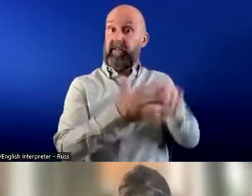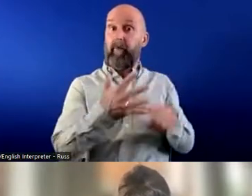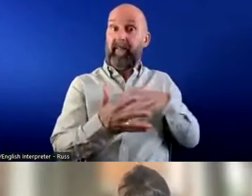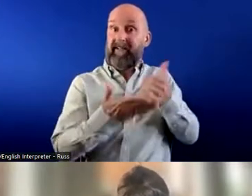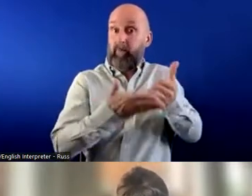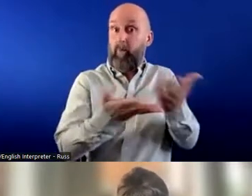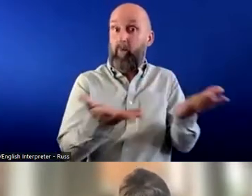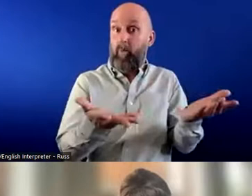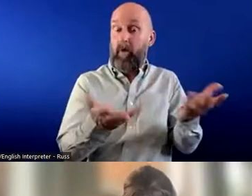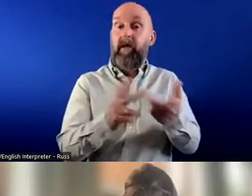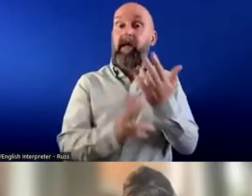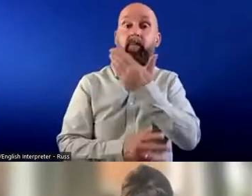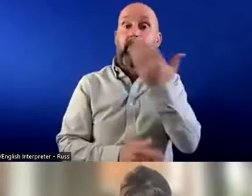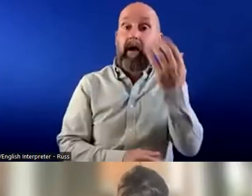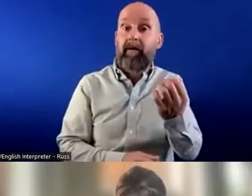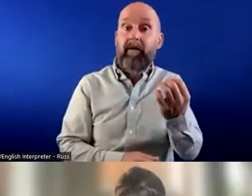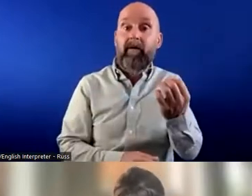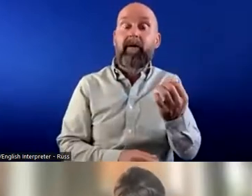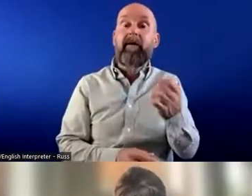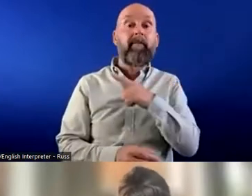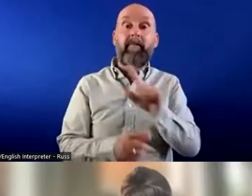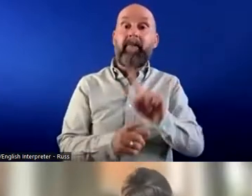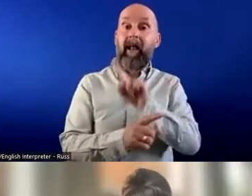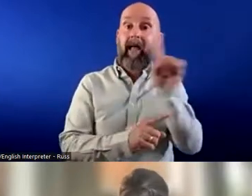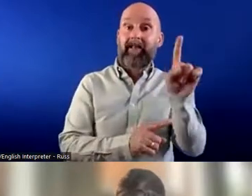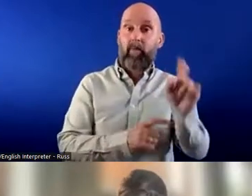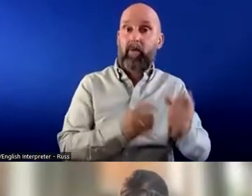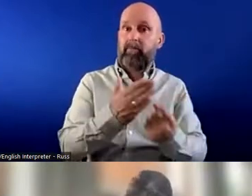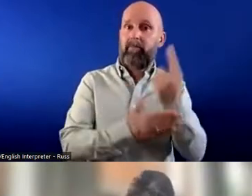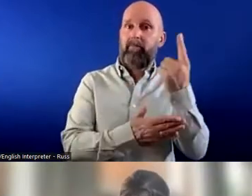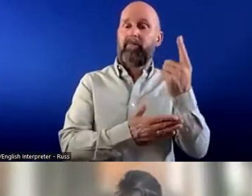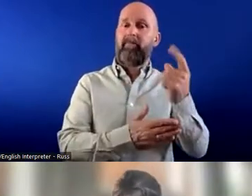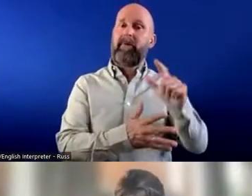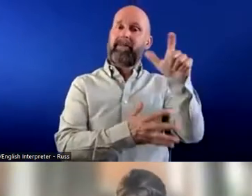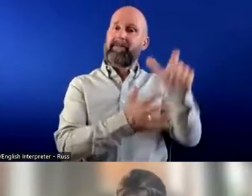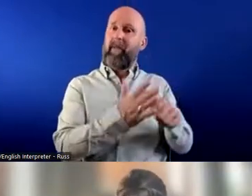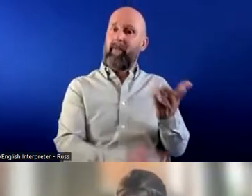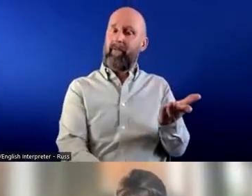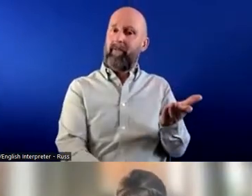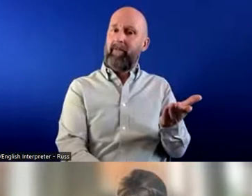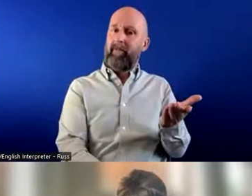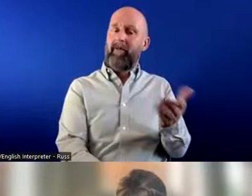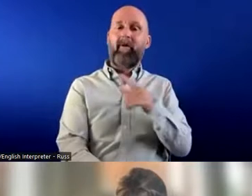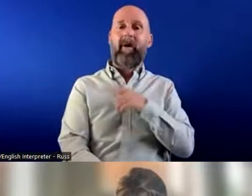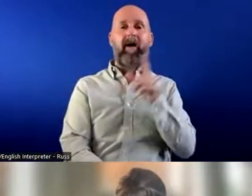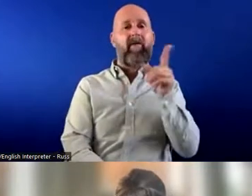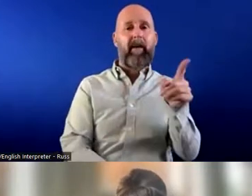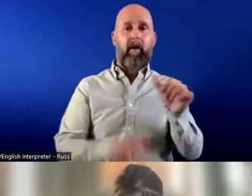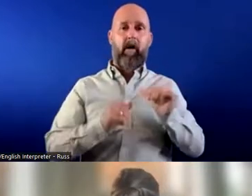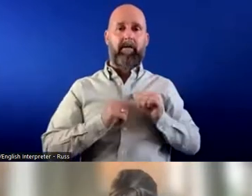if they don't have that at the minute, there's acquired disabilities. So that idea that it's a them and us is a myth.